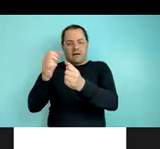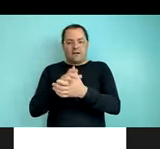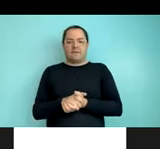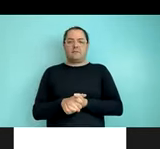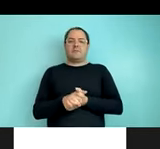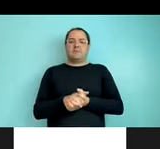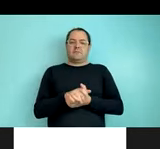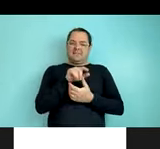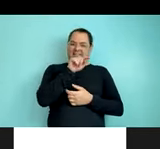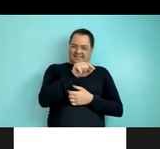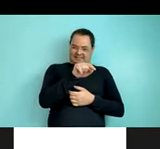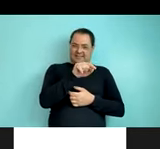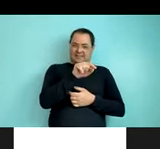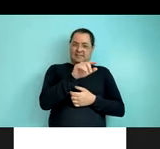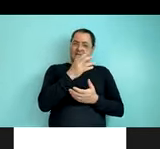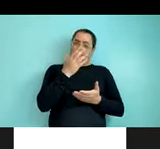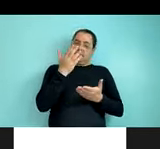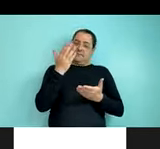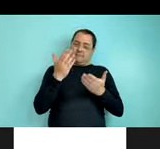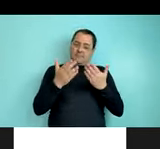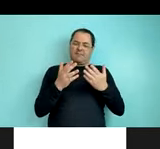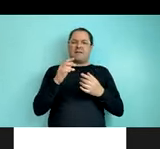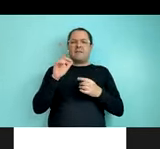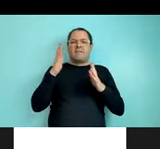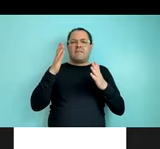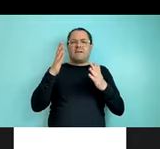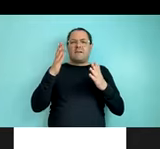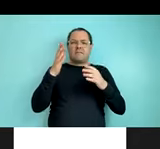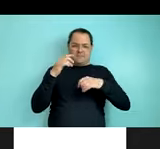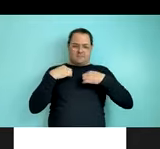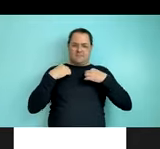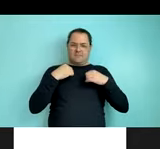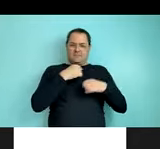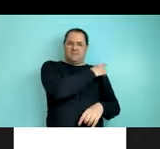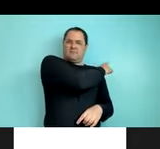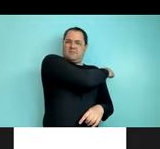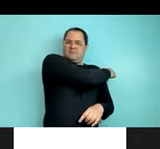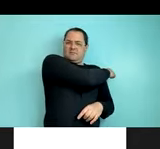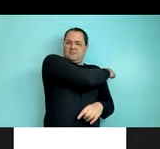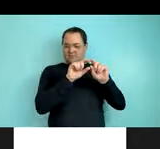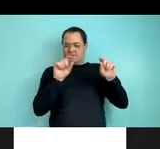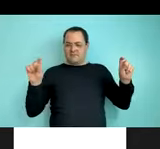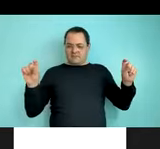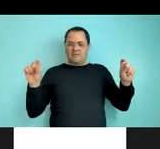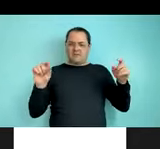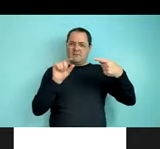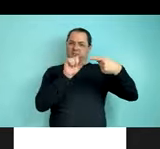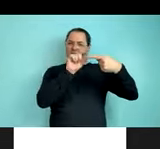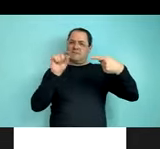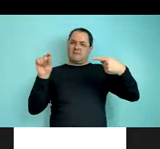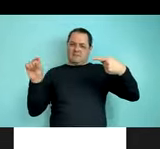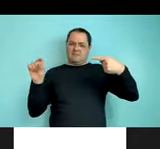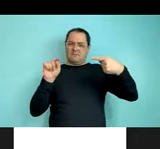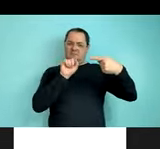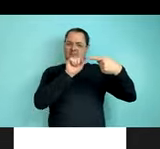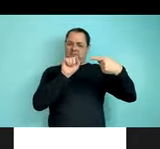here in that teal color, you would actually have seen the paintbrush video three more times, but those remaining trials would have been in